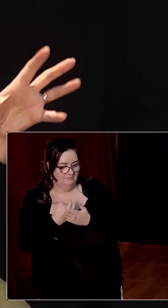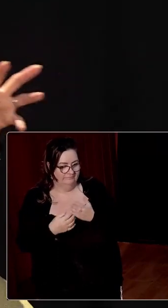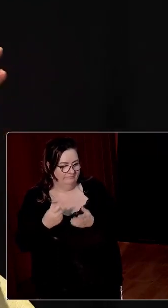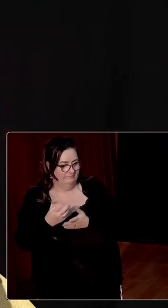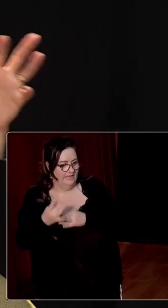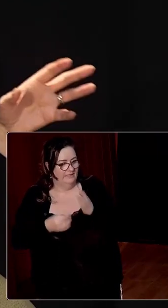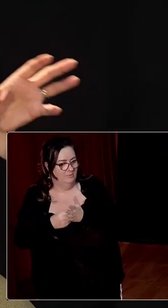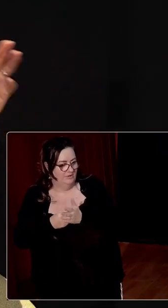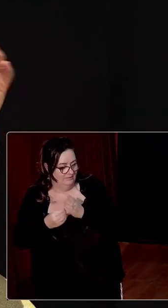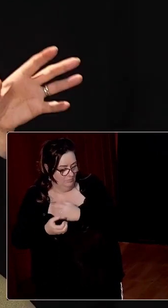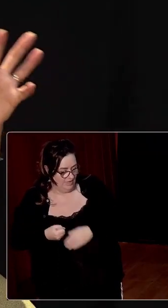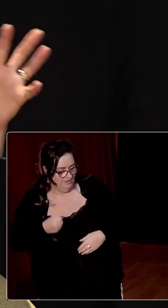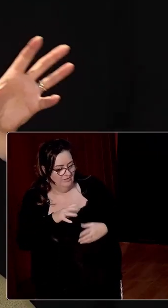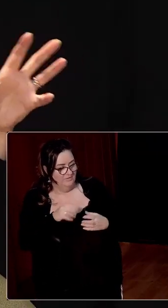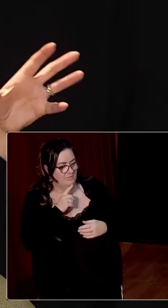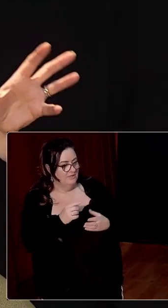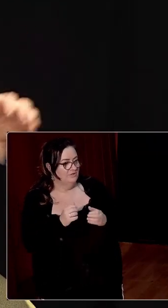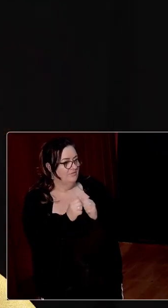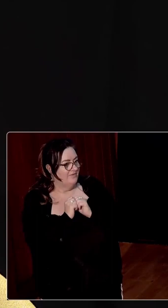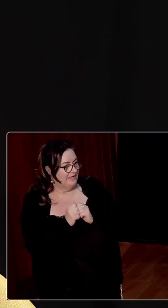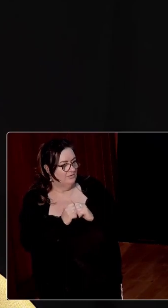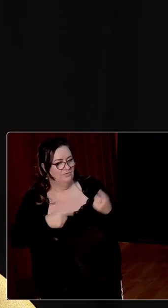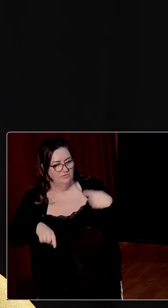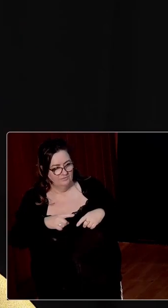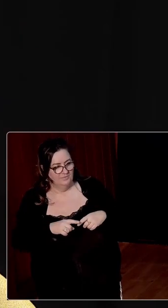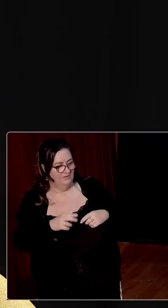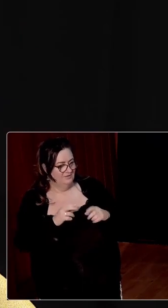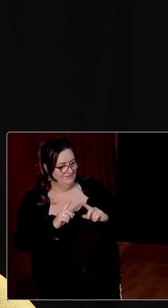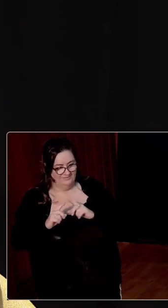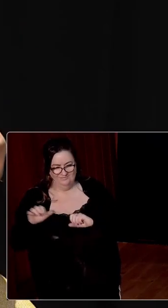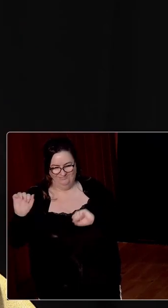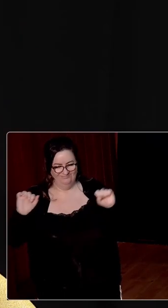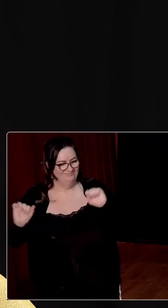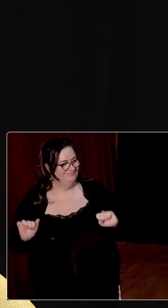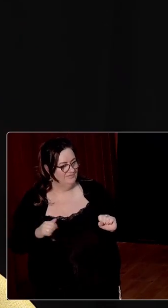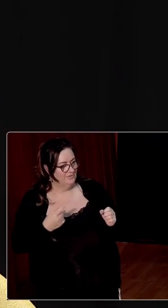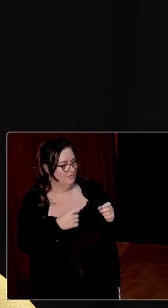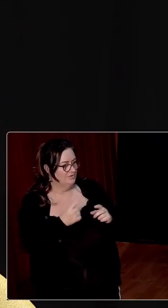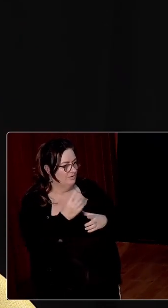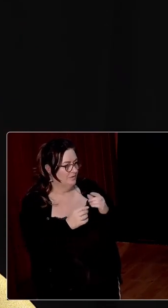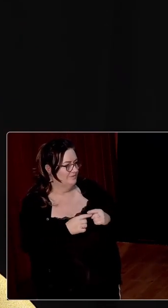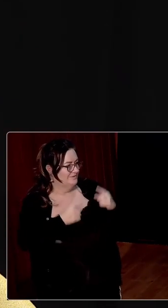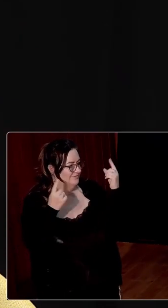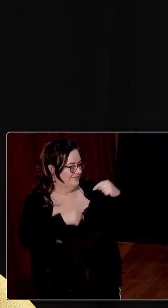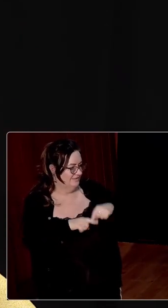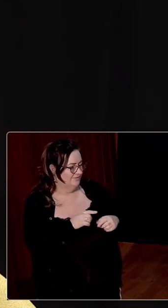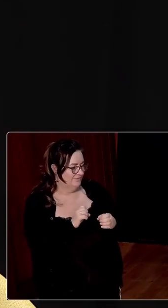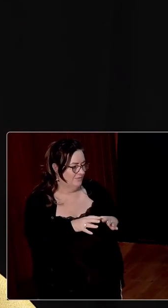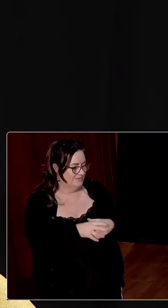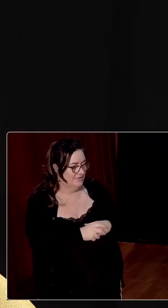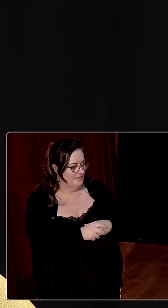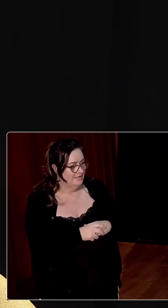are modifications and certain values imposed by the native dispensation. So there's obviously ways in which we're subtly different. Where,